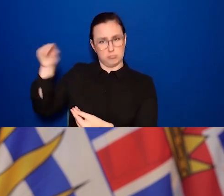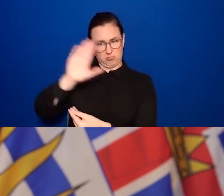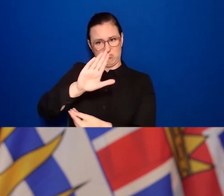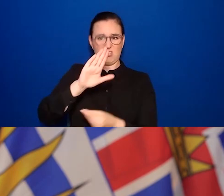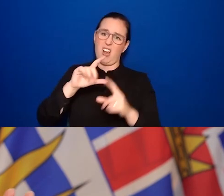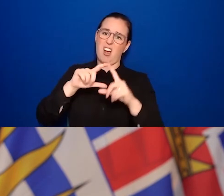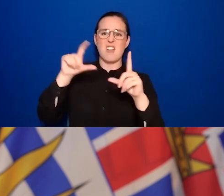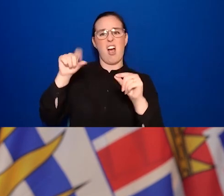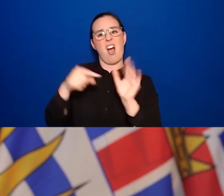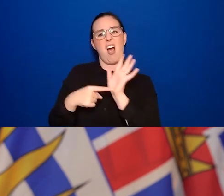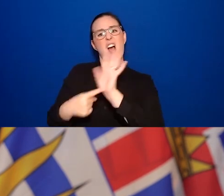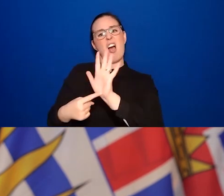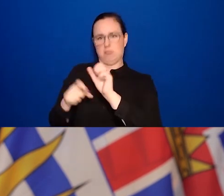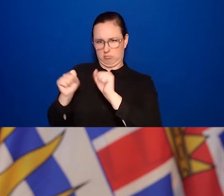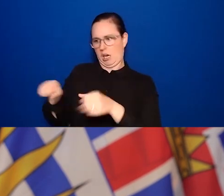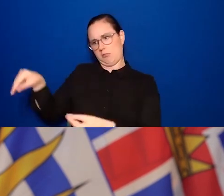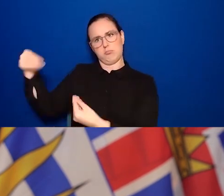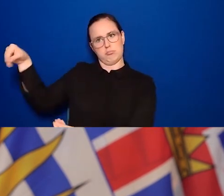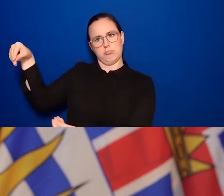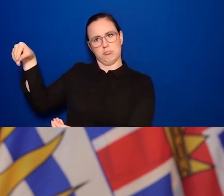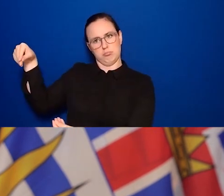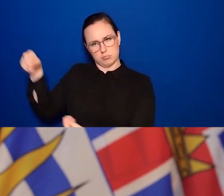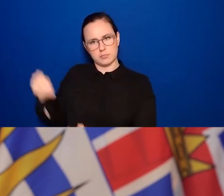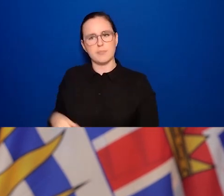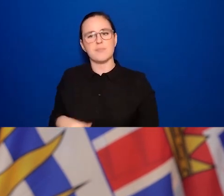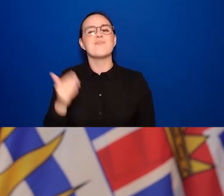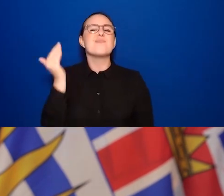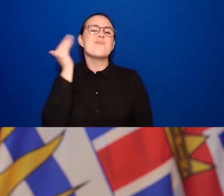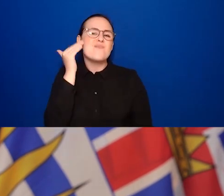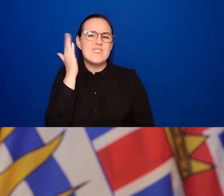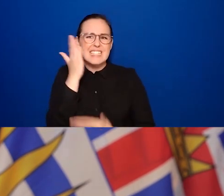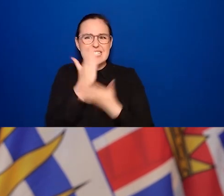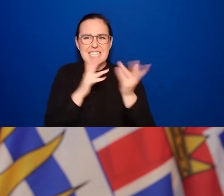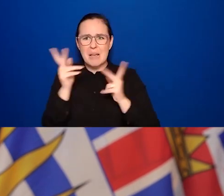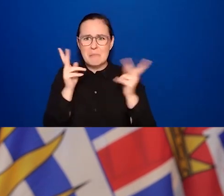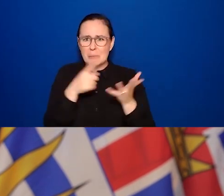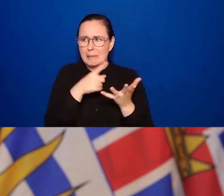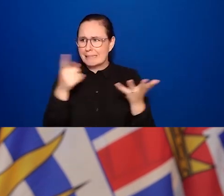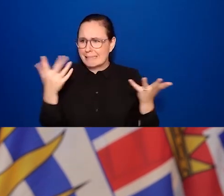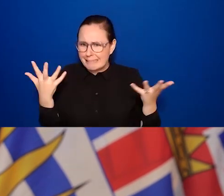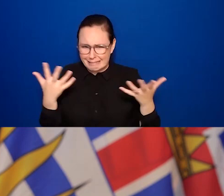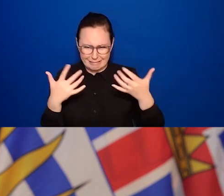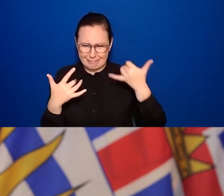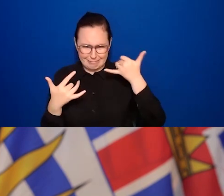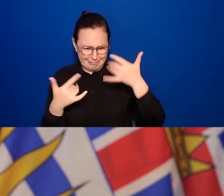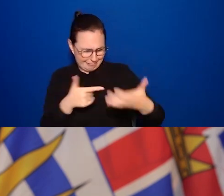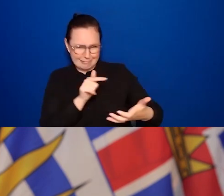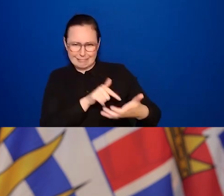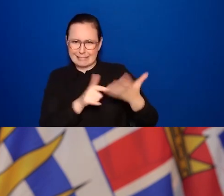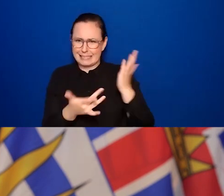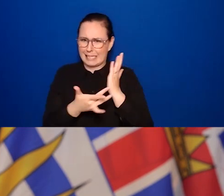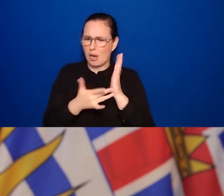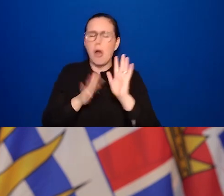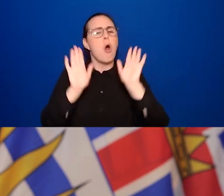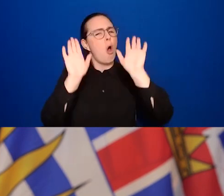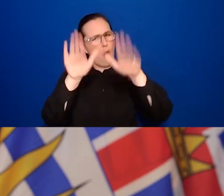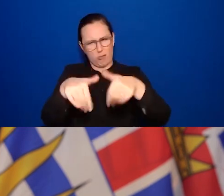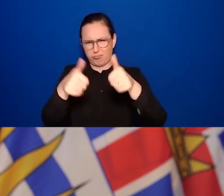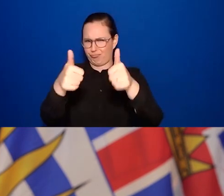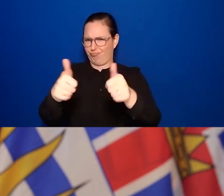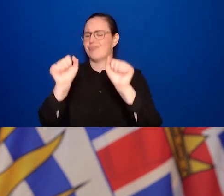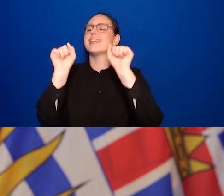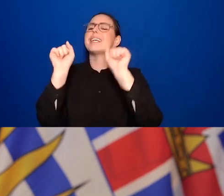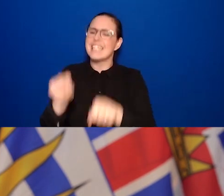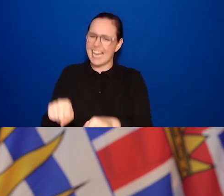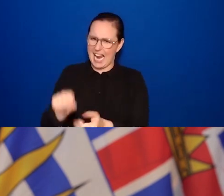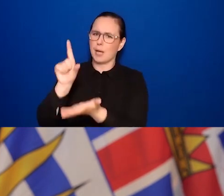know that many people aren't so tech-savvy with the phone, so there are other ways you can do it. You can do it on a computer. You can ask a friend or